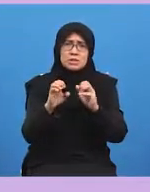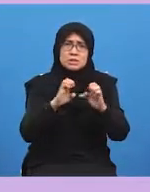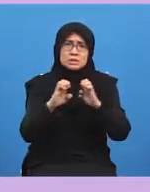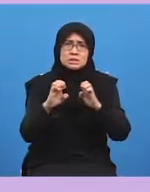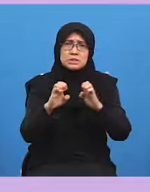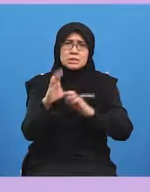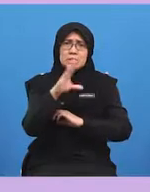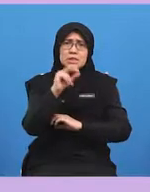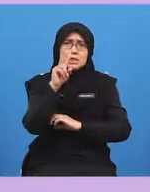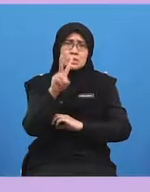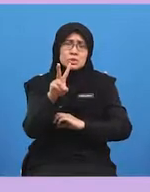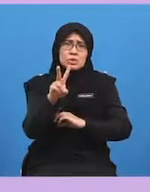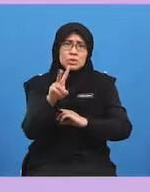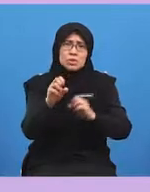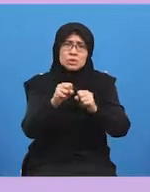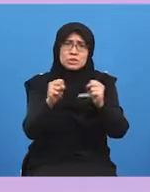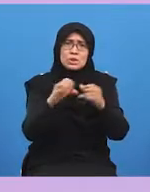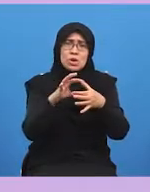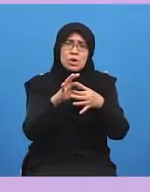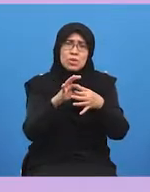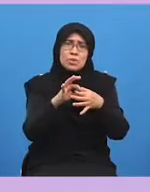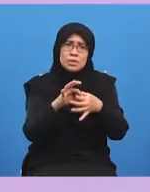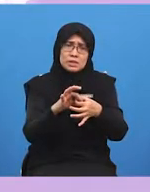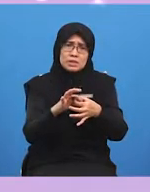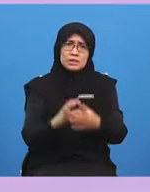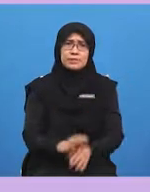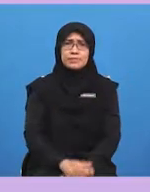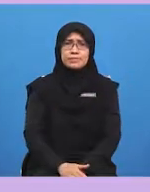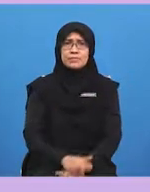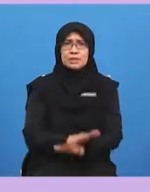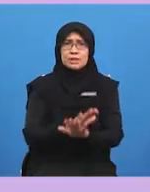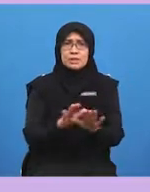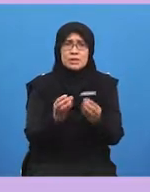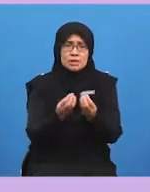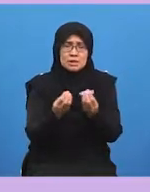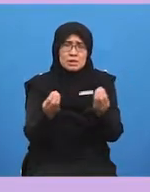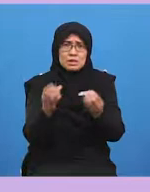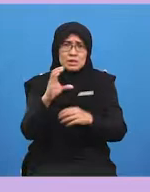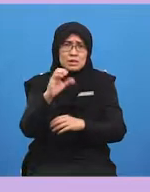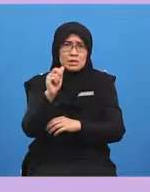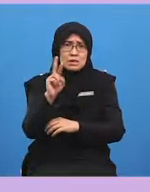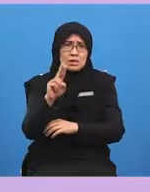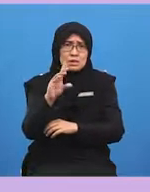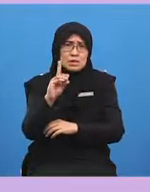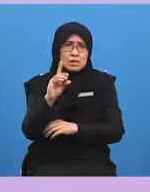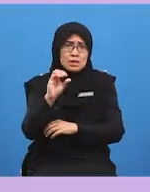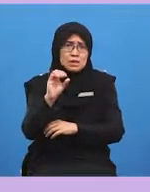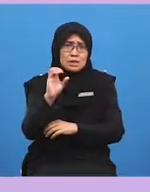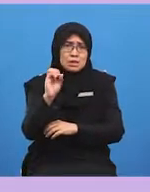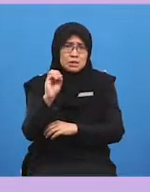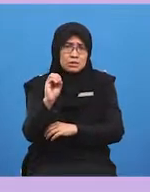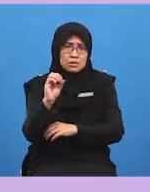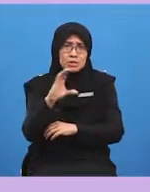and lifting weights the next day no more separation of cardio and strength or even